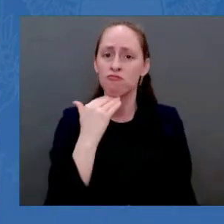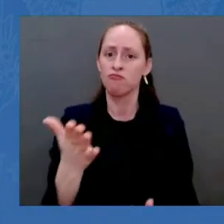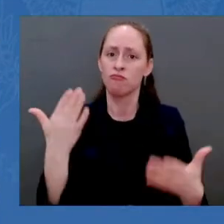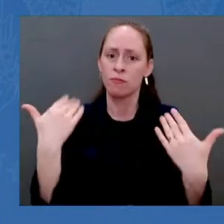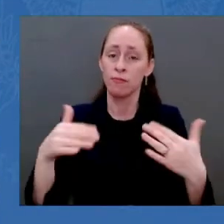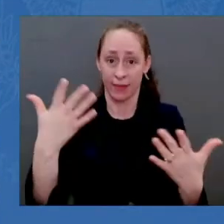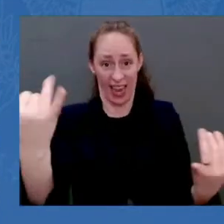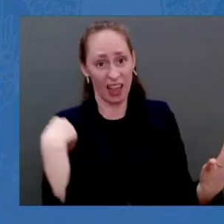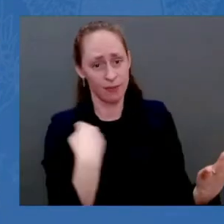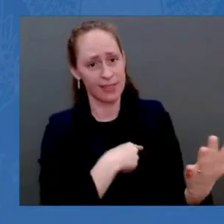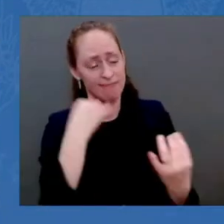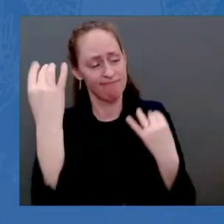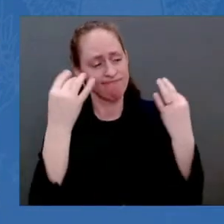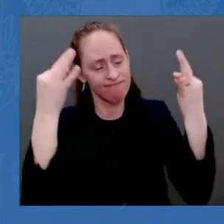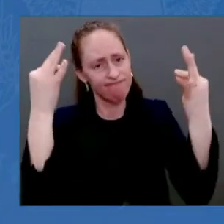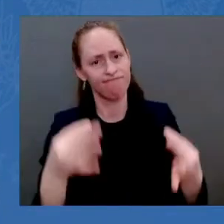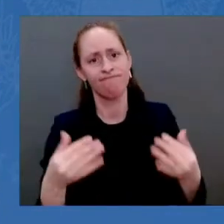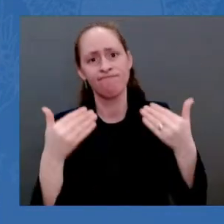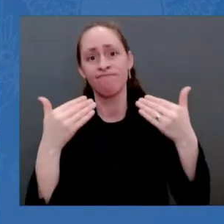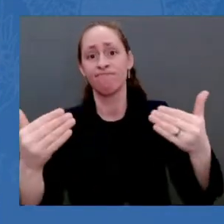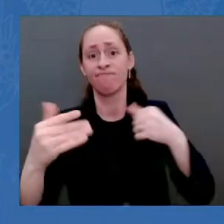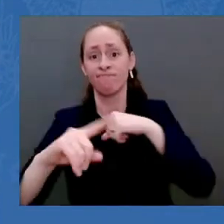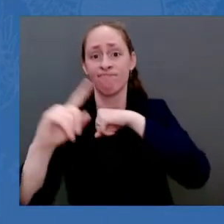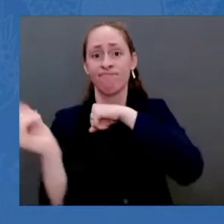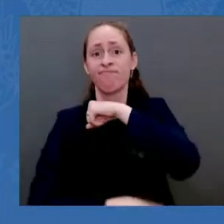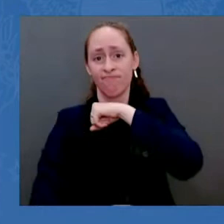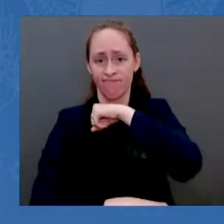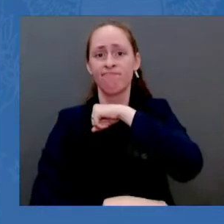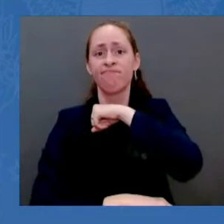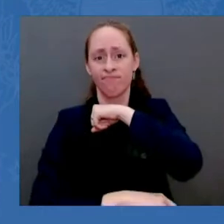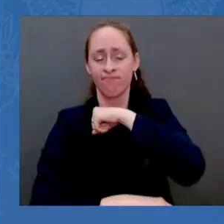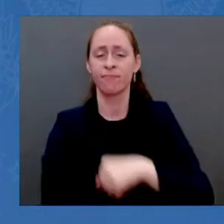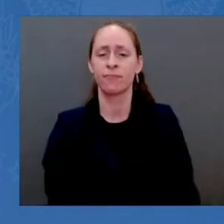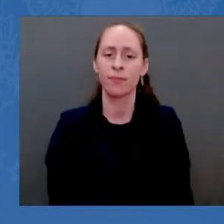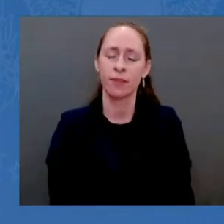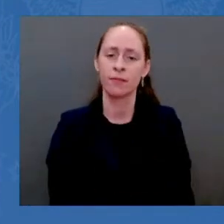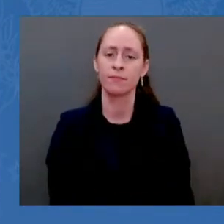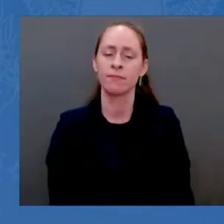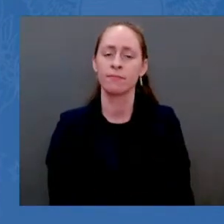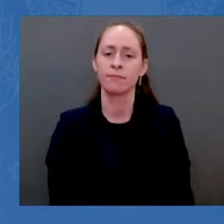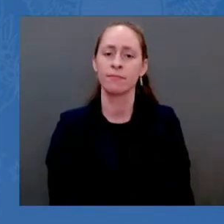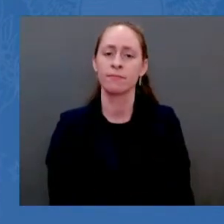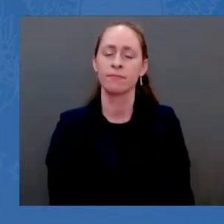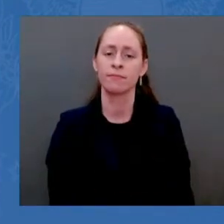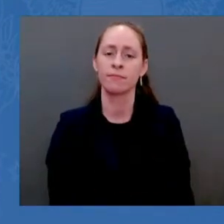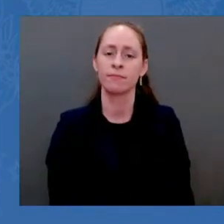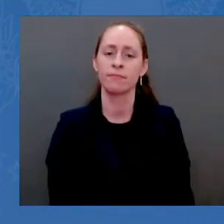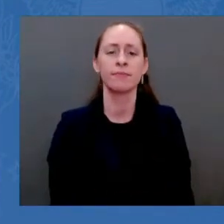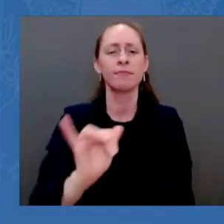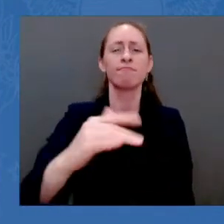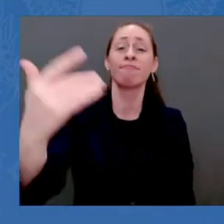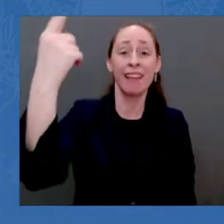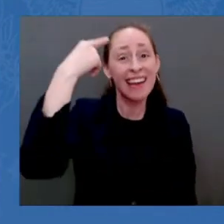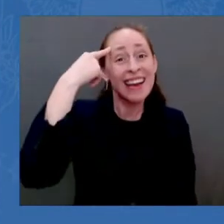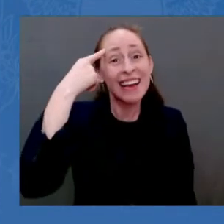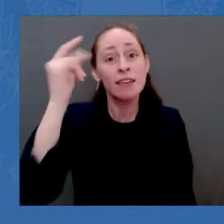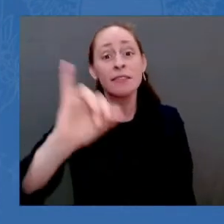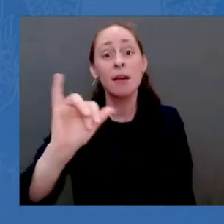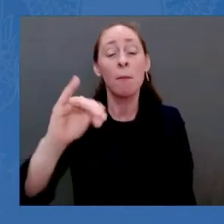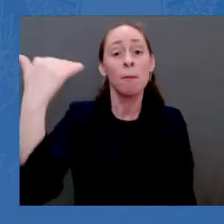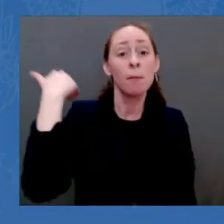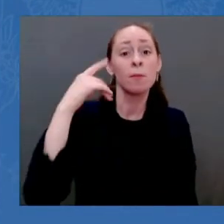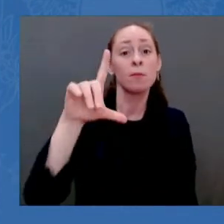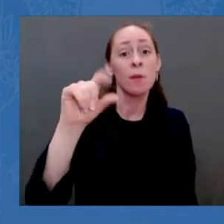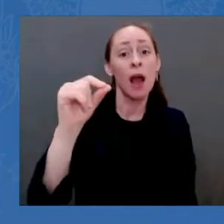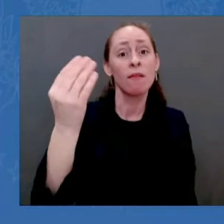the steps we and our allies and partners implemented in 2014. And if Russia goes further with this invasion, we stand prepared to go